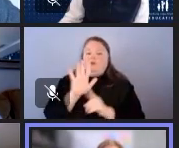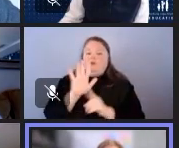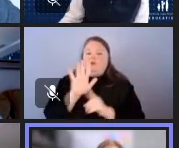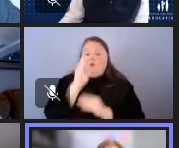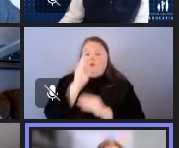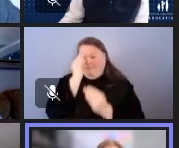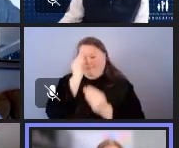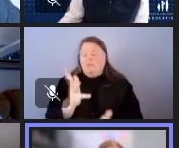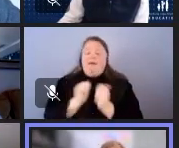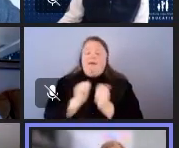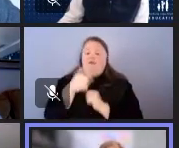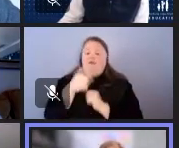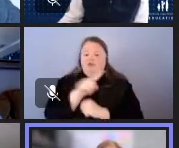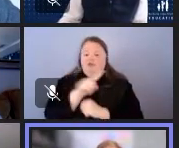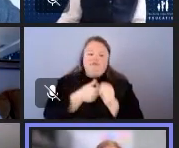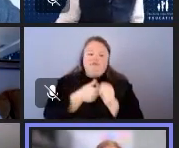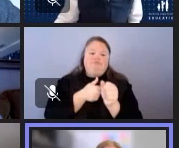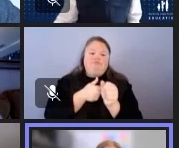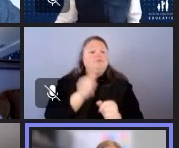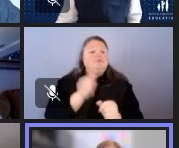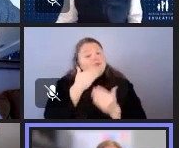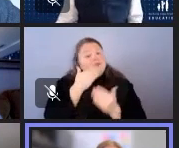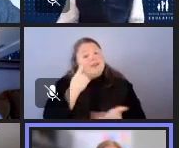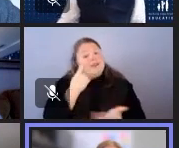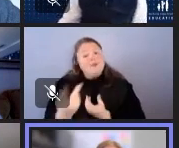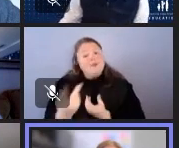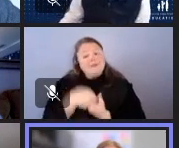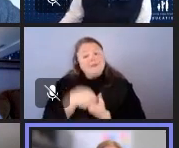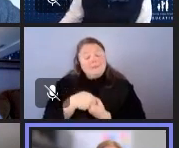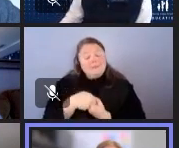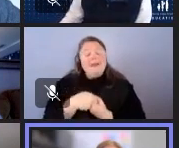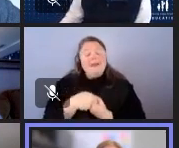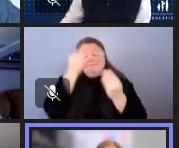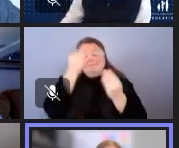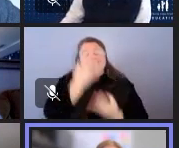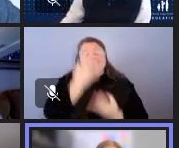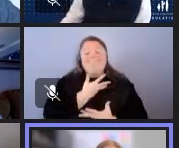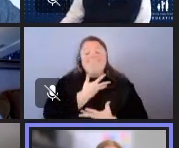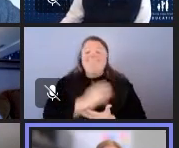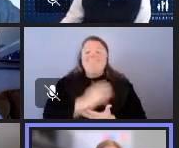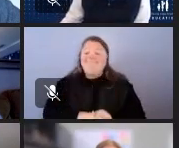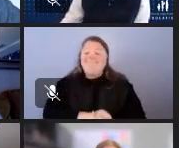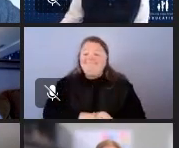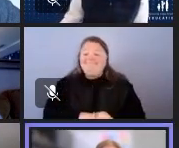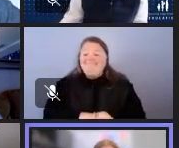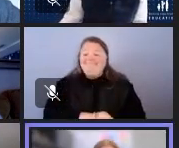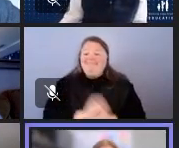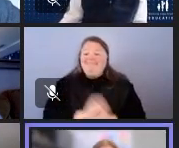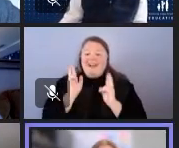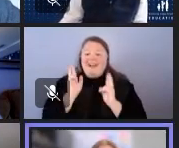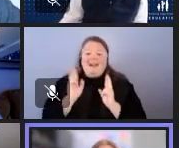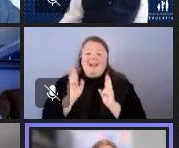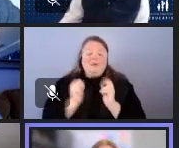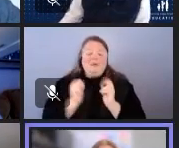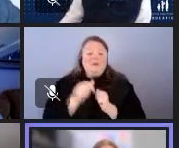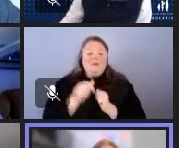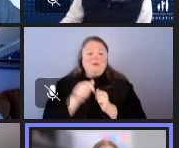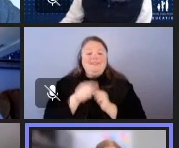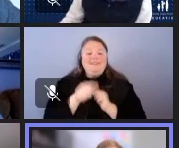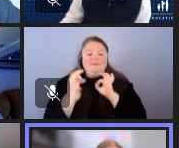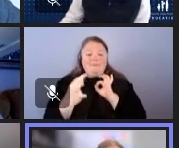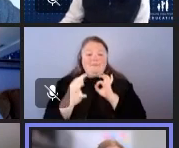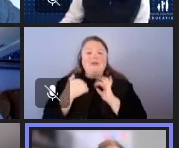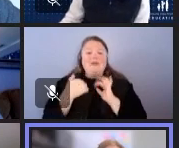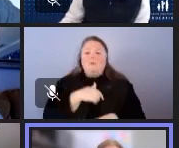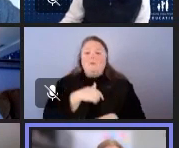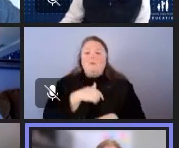so thank you all for participating and enlightening us. And I hope that, you know, with this feedback we'll be able